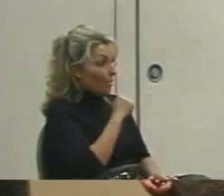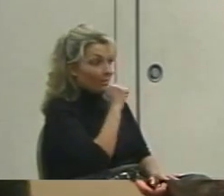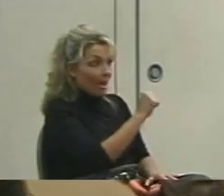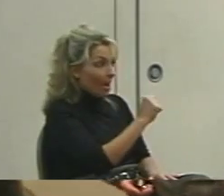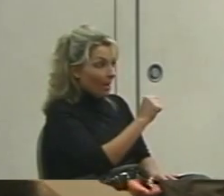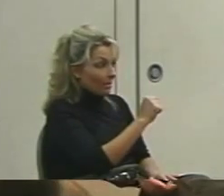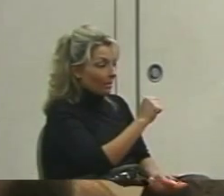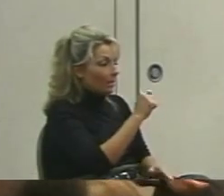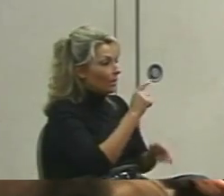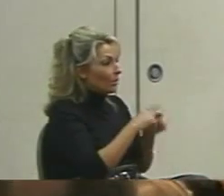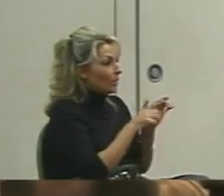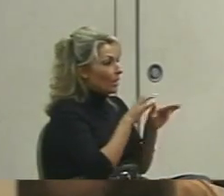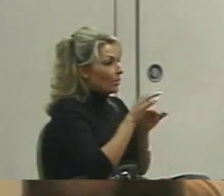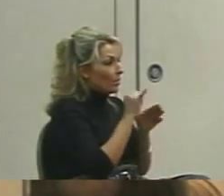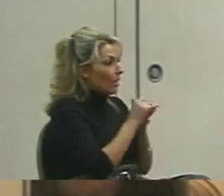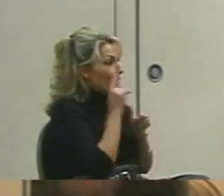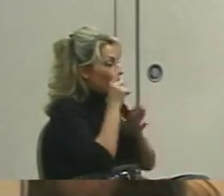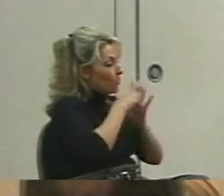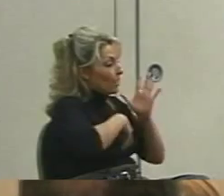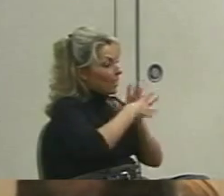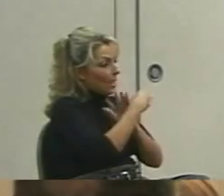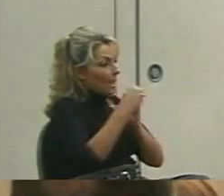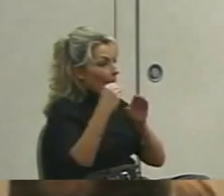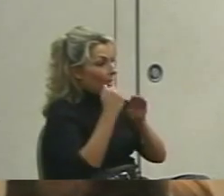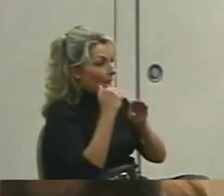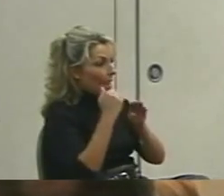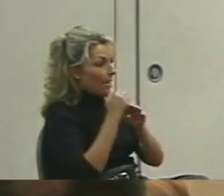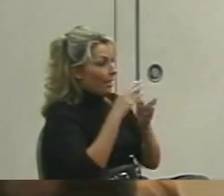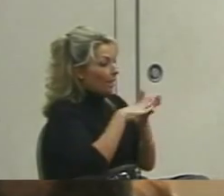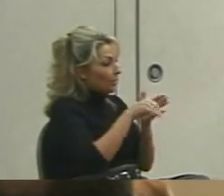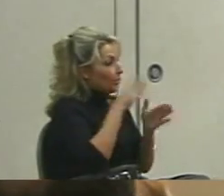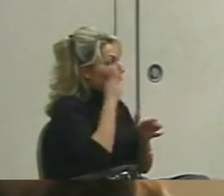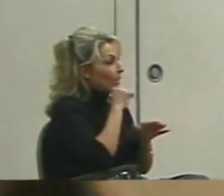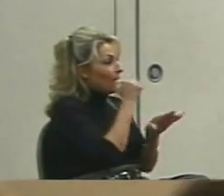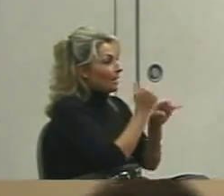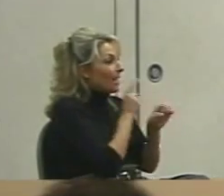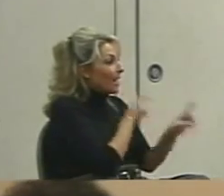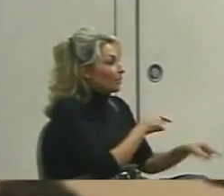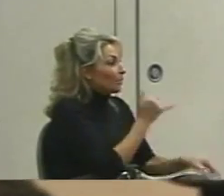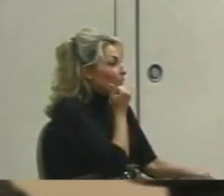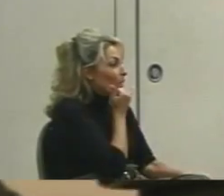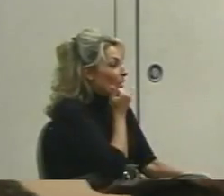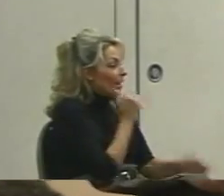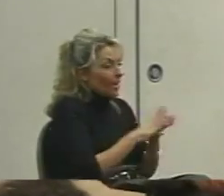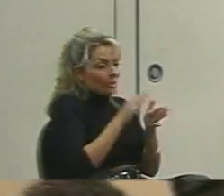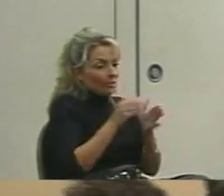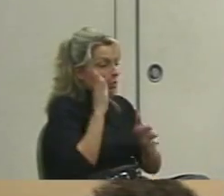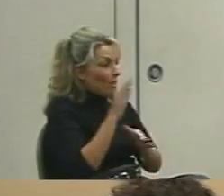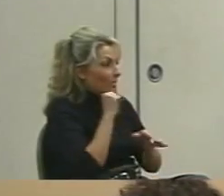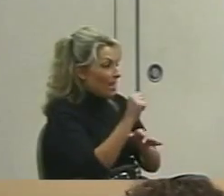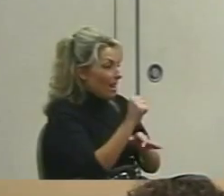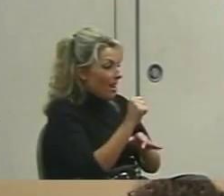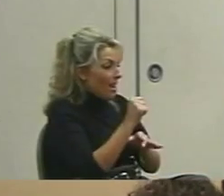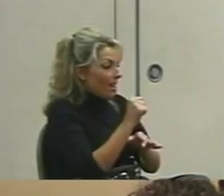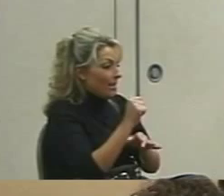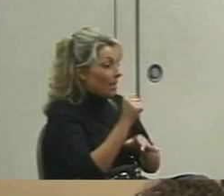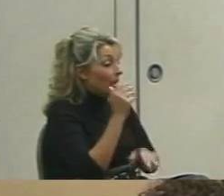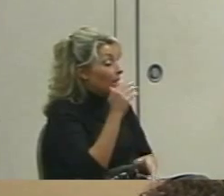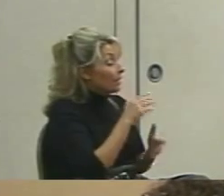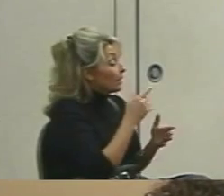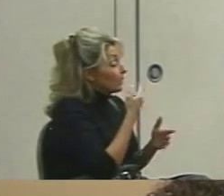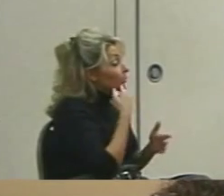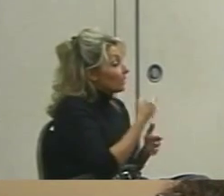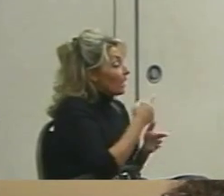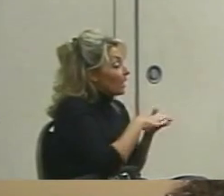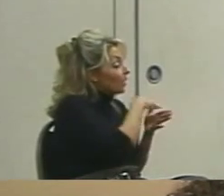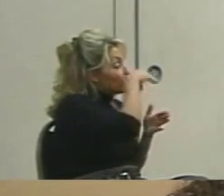You couldn't do that for reading or math. Student will not get answers wrong. Student will not, you would say student will do this. A